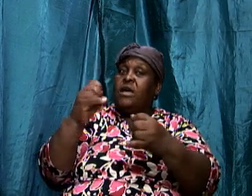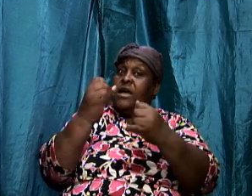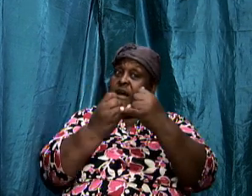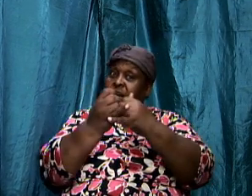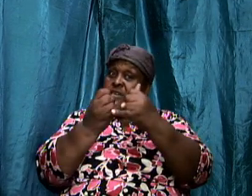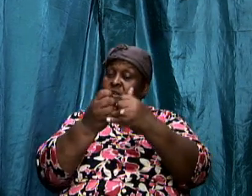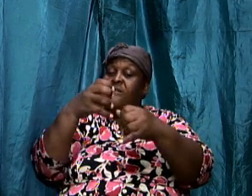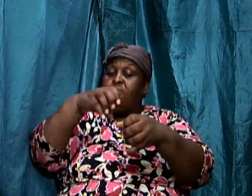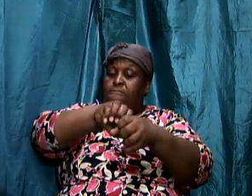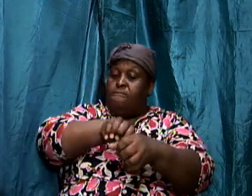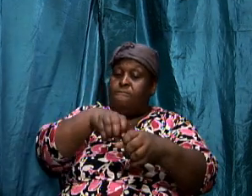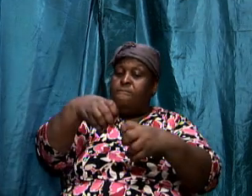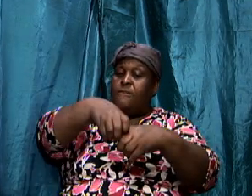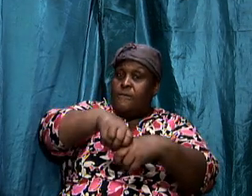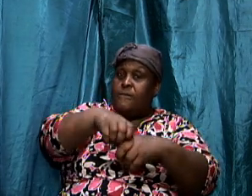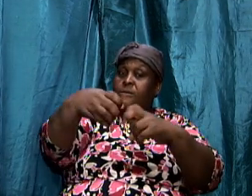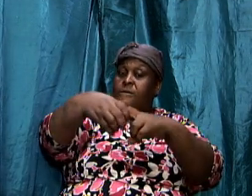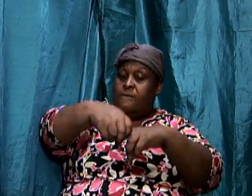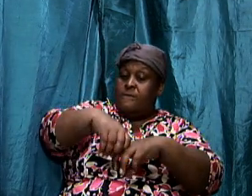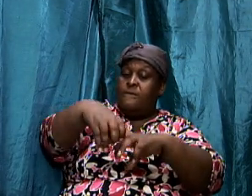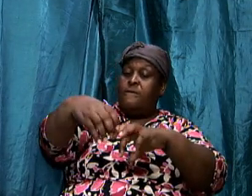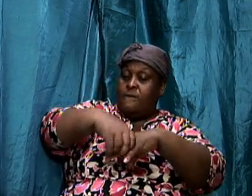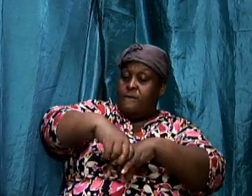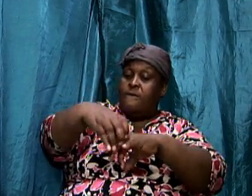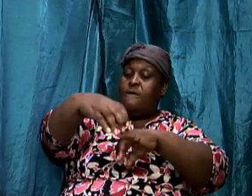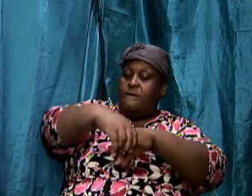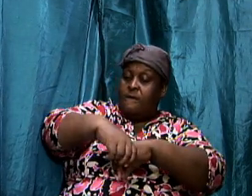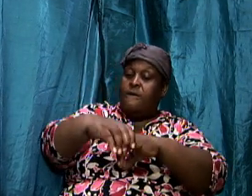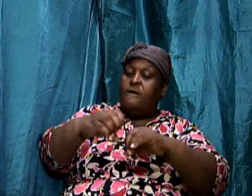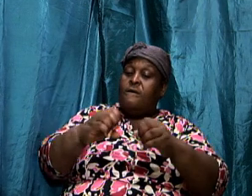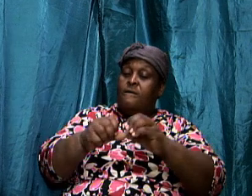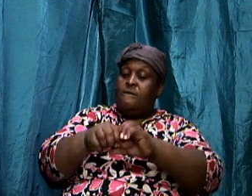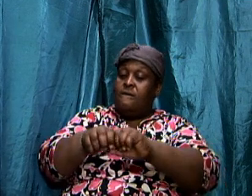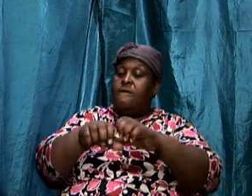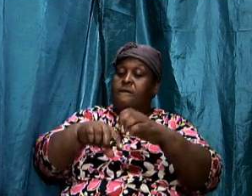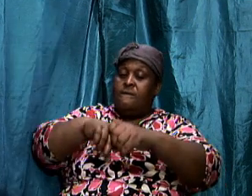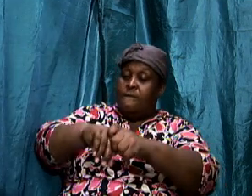in the iron would be little spikes